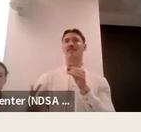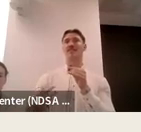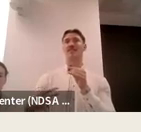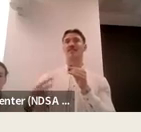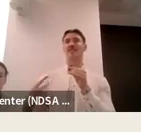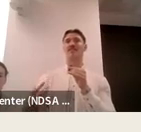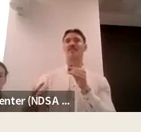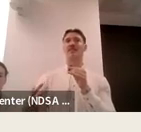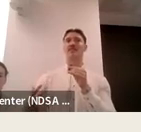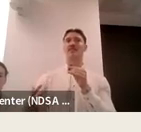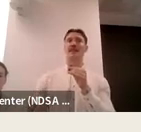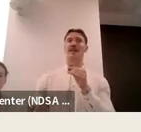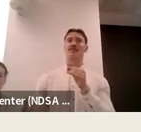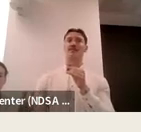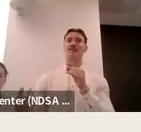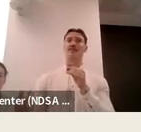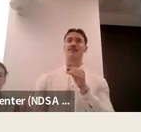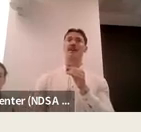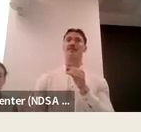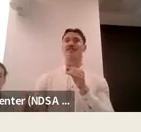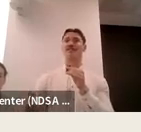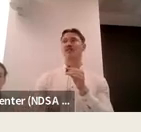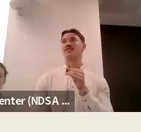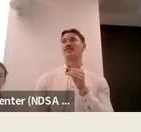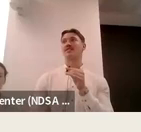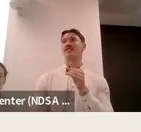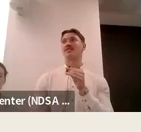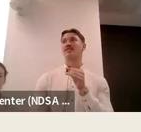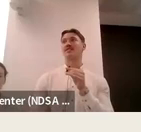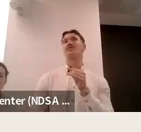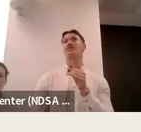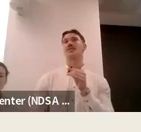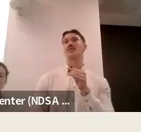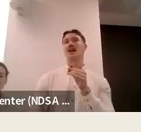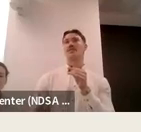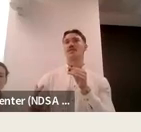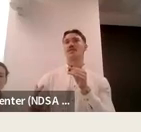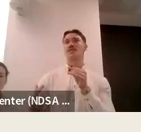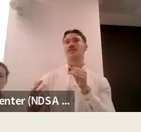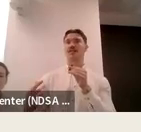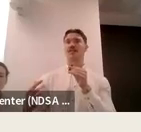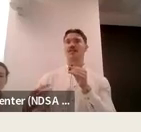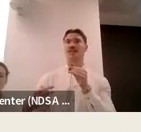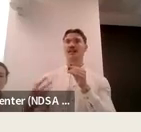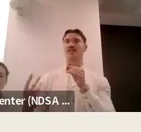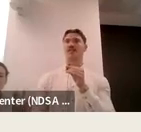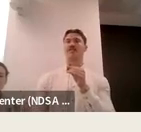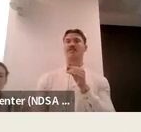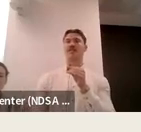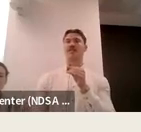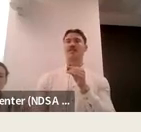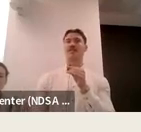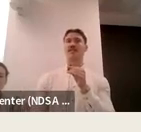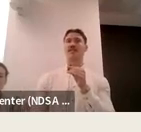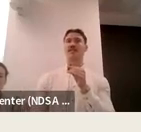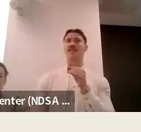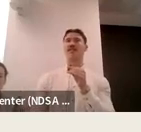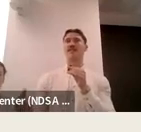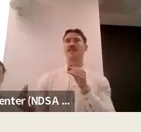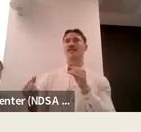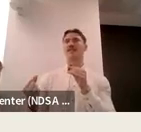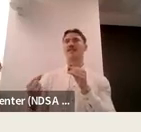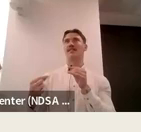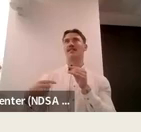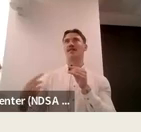what we need to be is that vessel to be able to connect with students on the ground as a trusted um source um to be able to collate all of those experiences